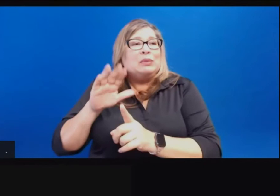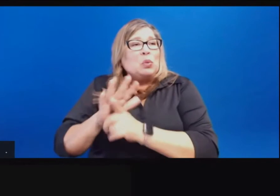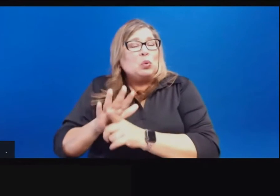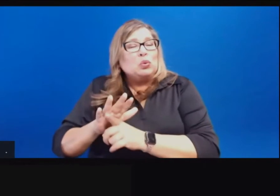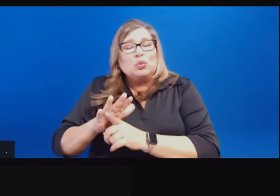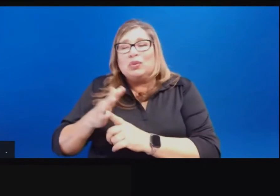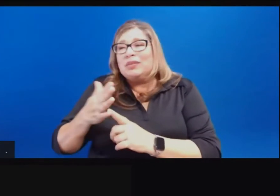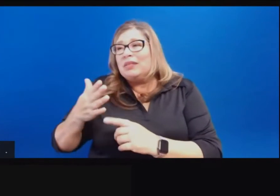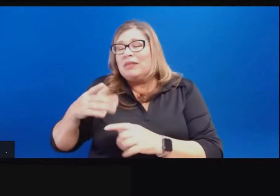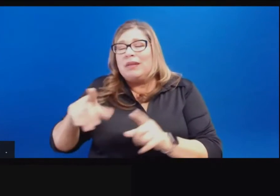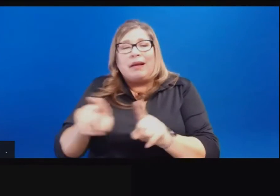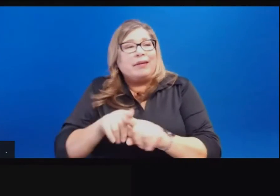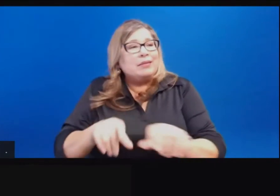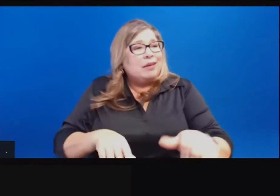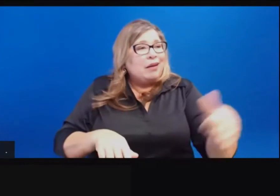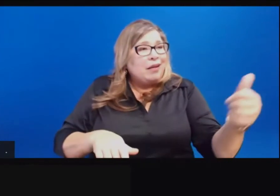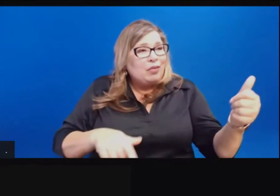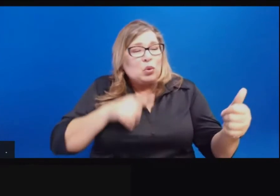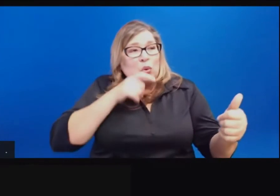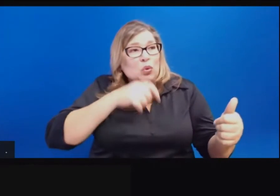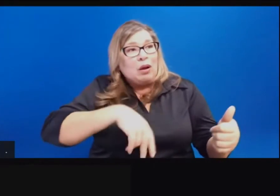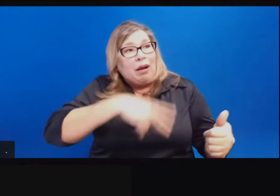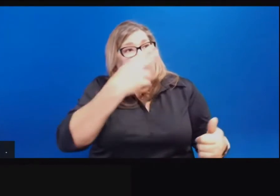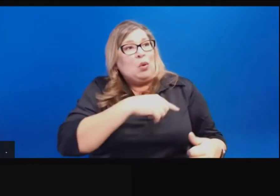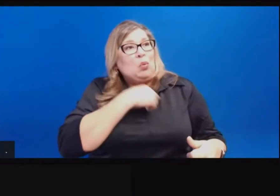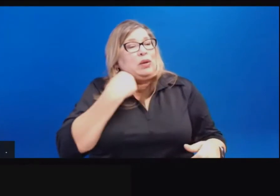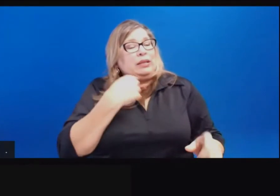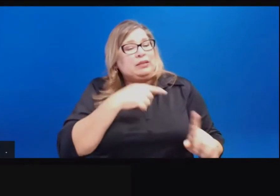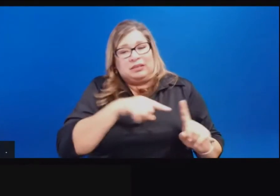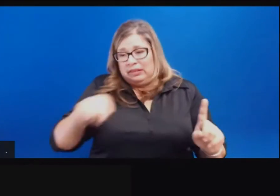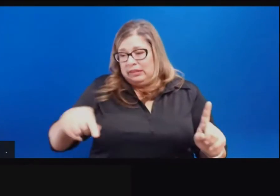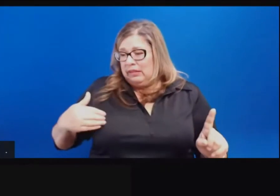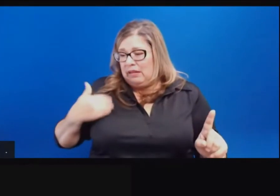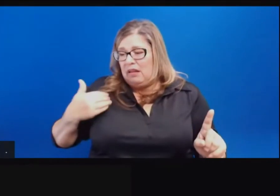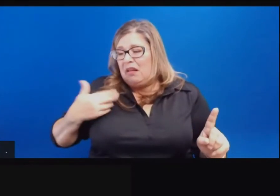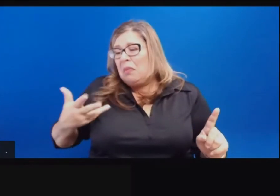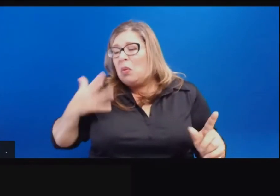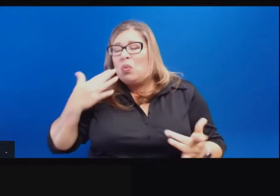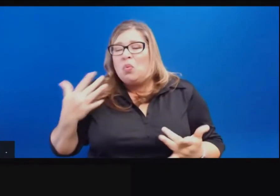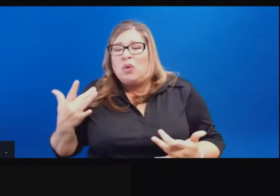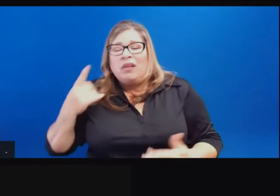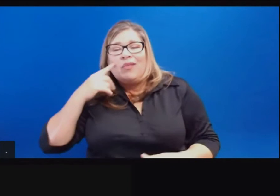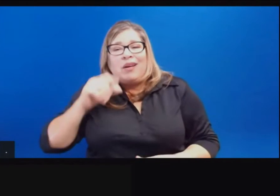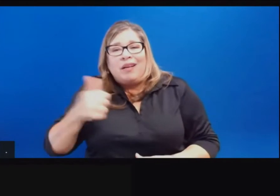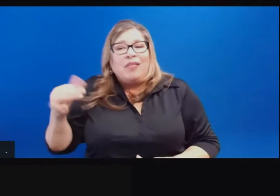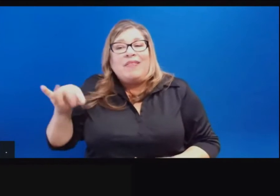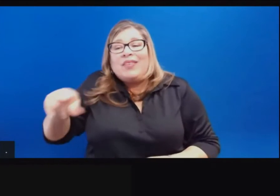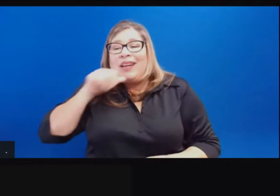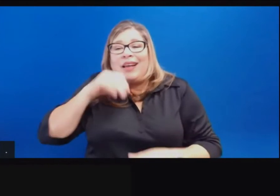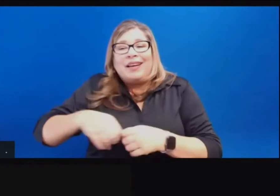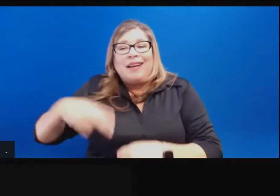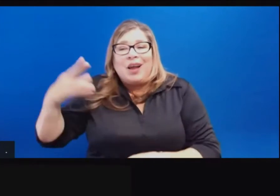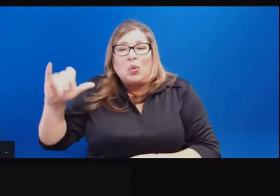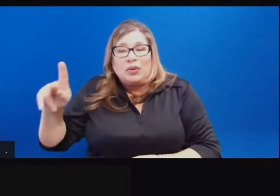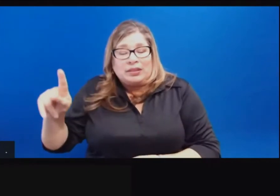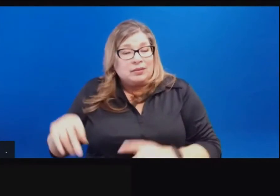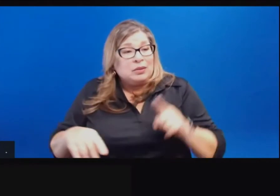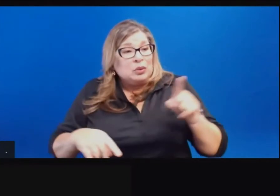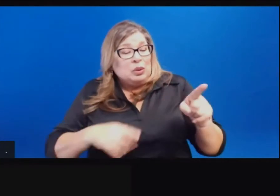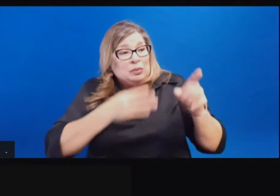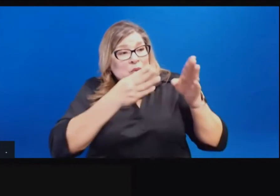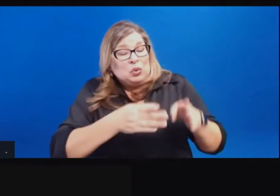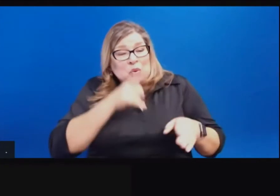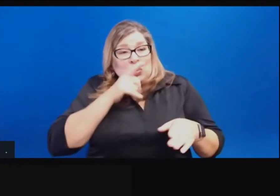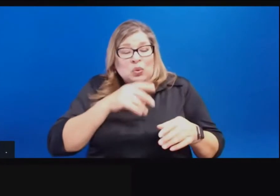exposure industries will end up, um, waiting a little longer than others who have either high risk or